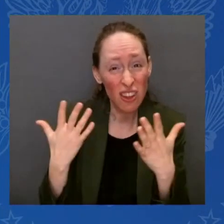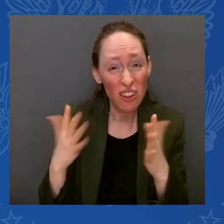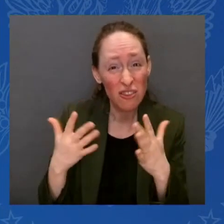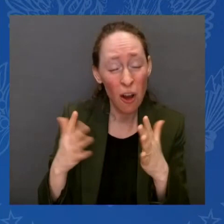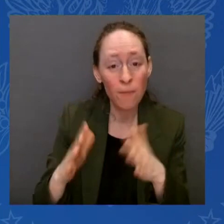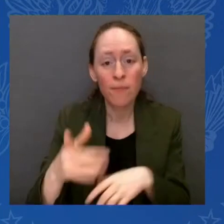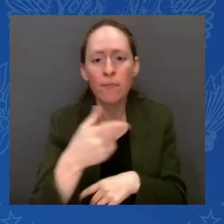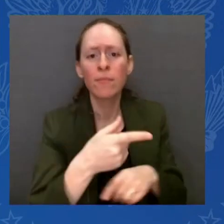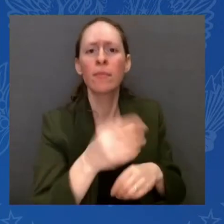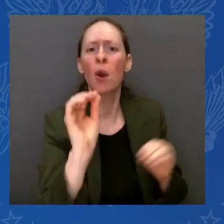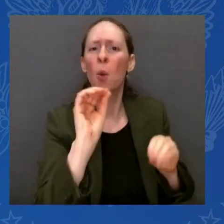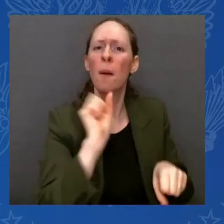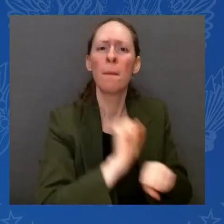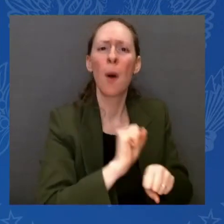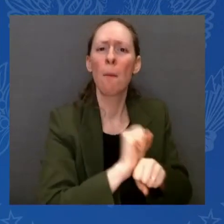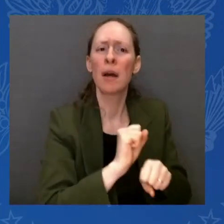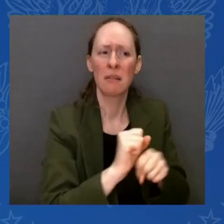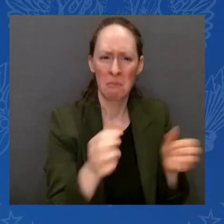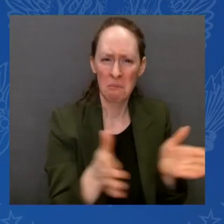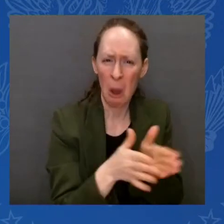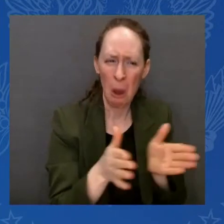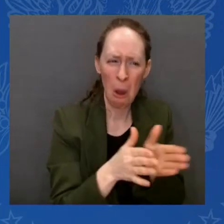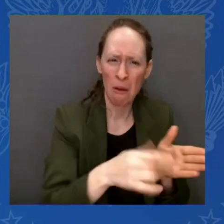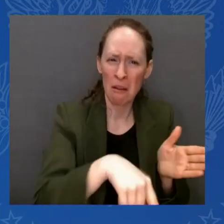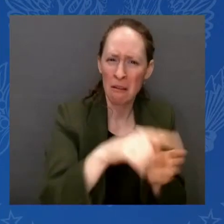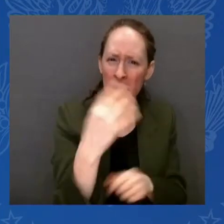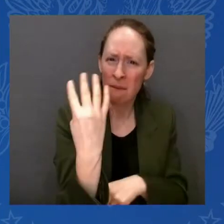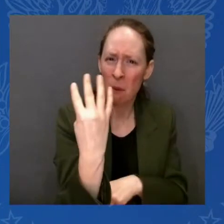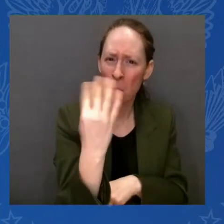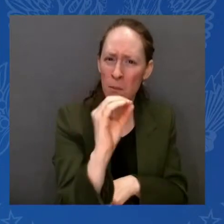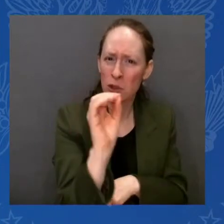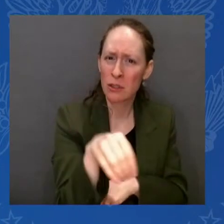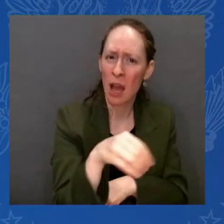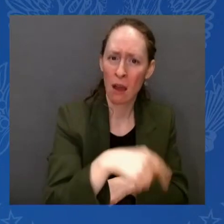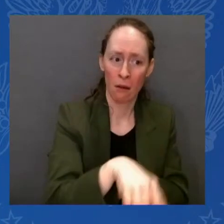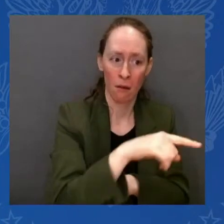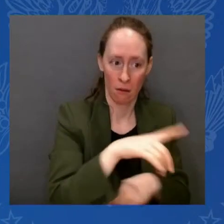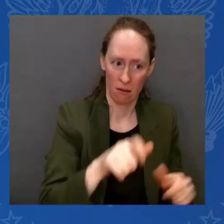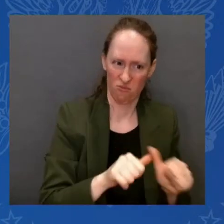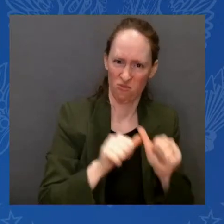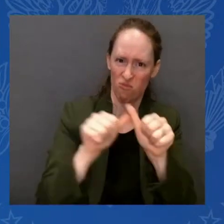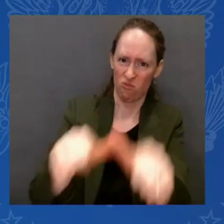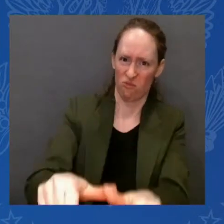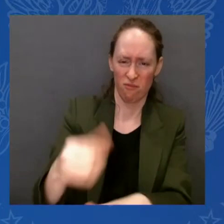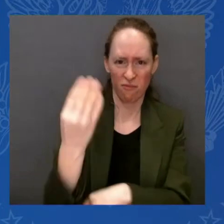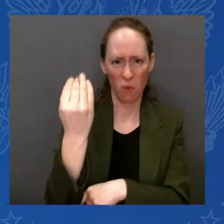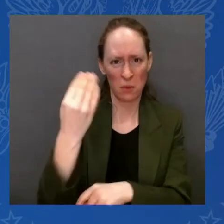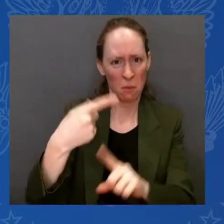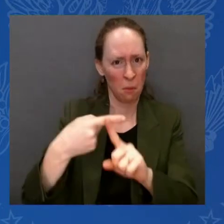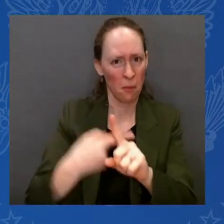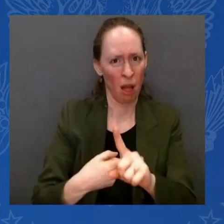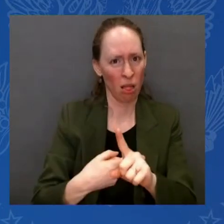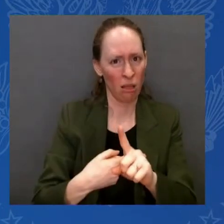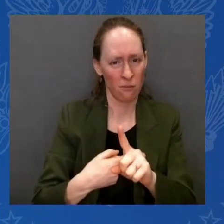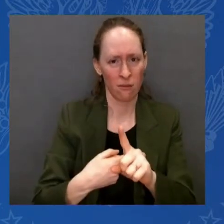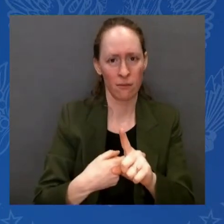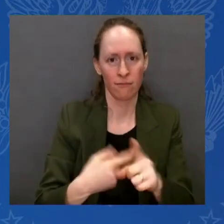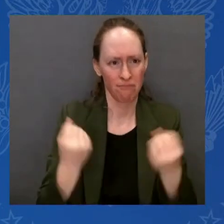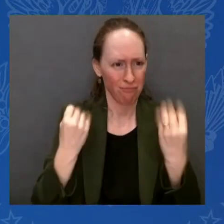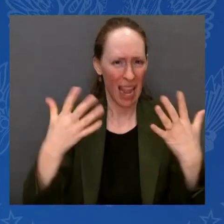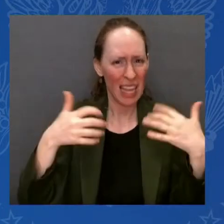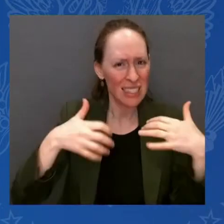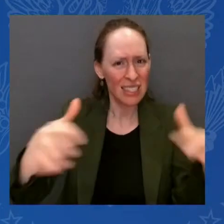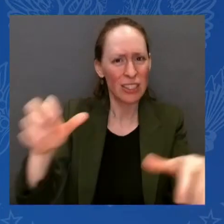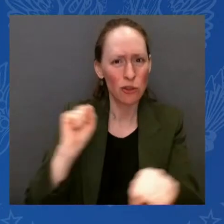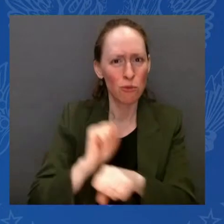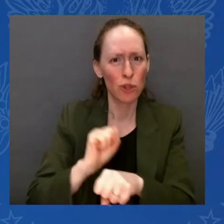months. Take-home pay for workers is going up, especially for lower and middle-income workers. And we've seen record numbers of